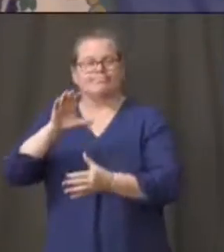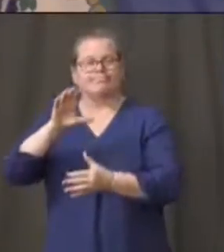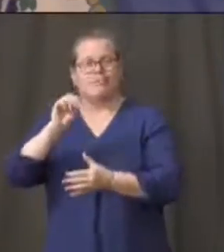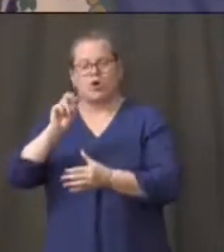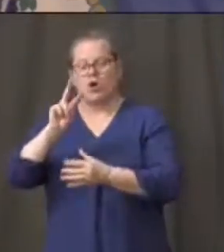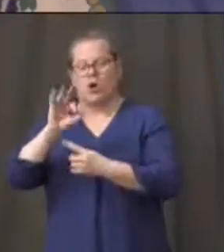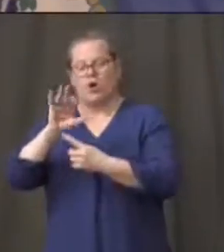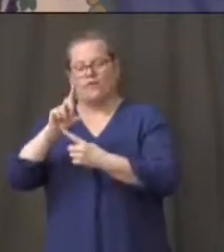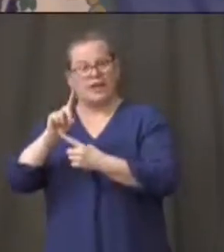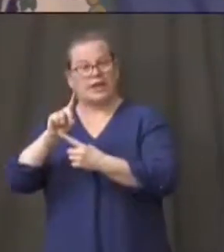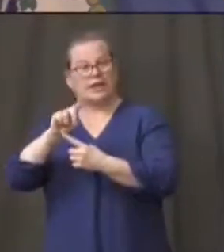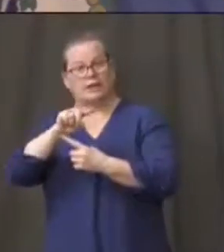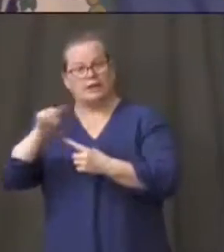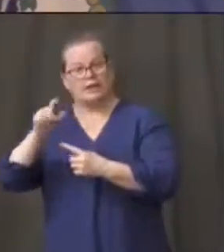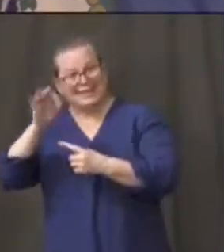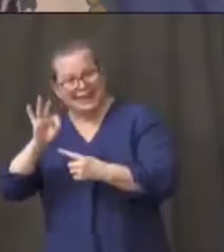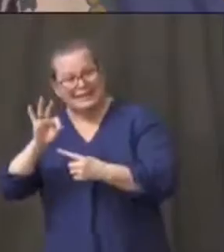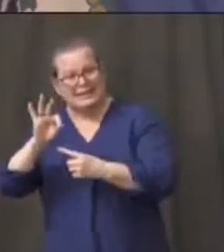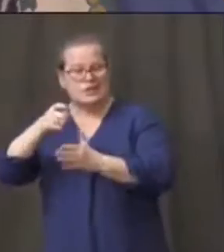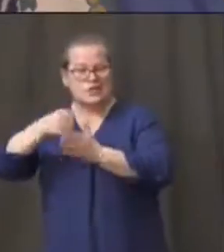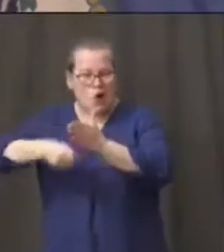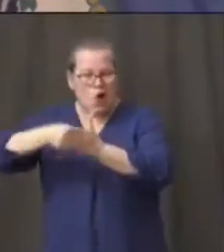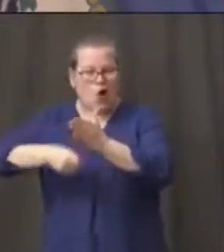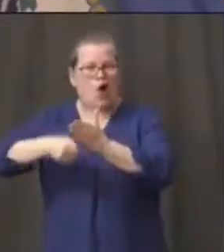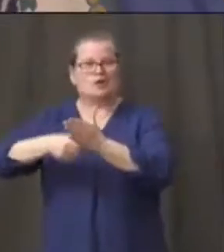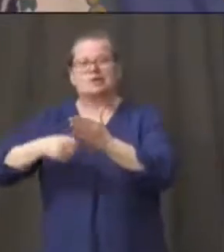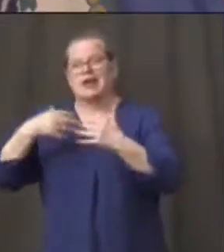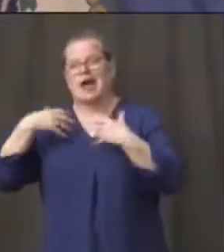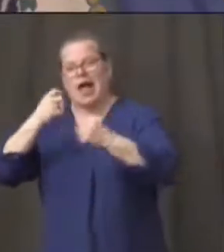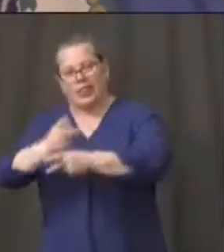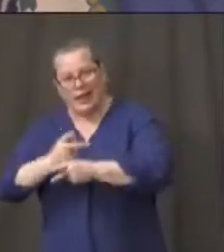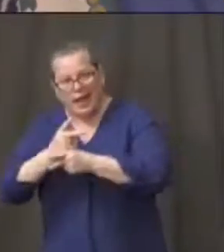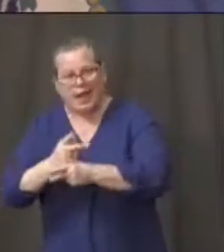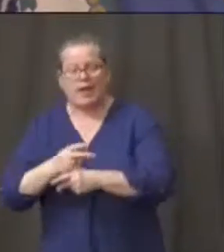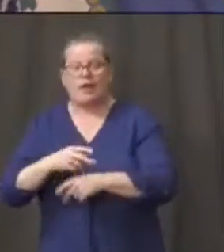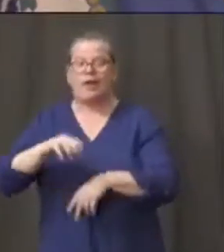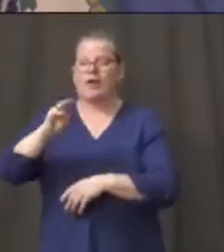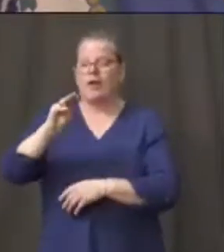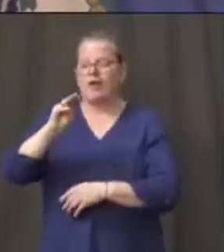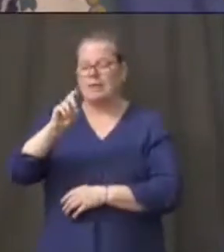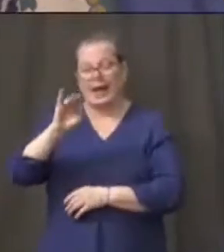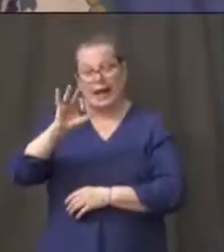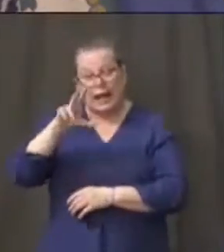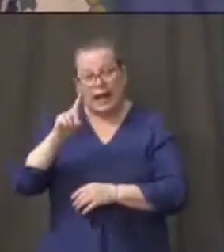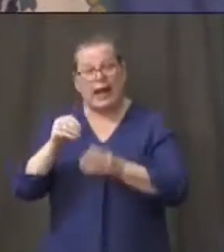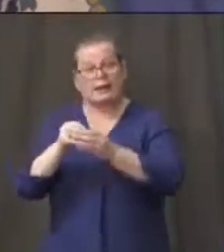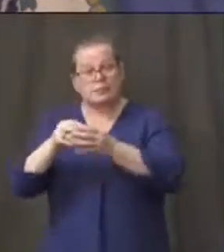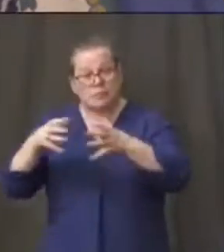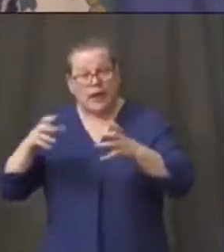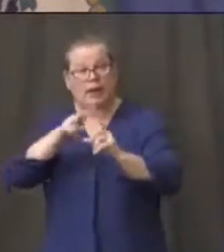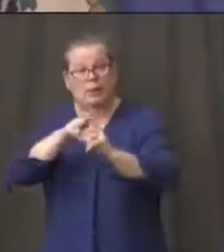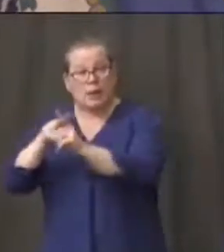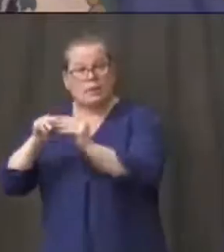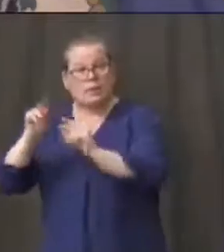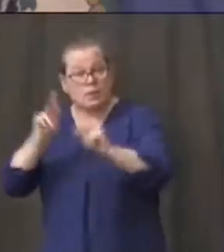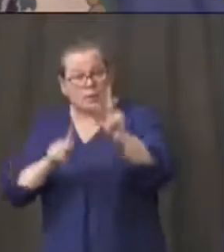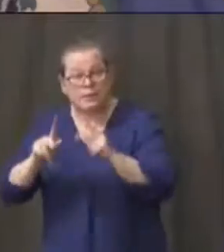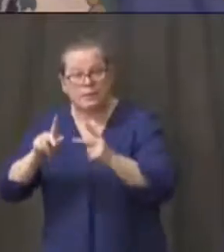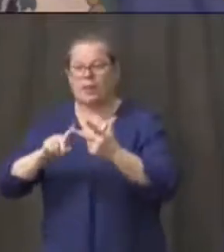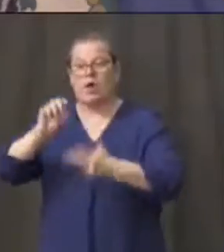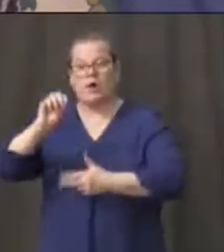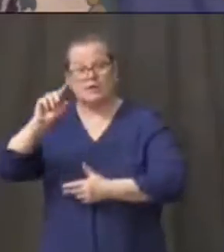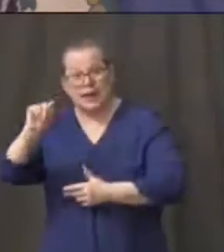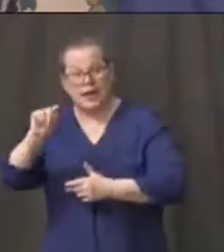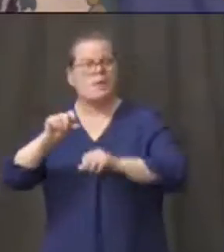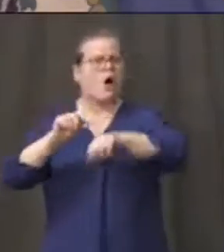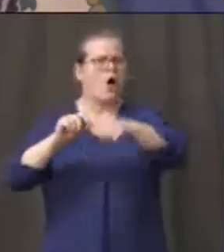-pays and expanded Medicaid and overtime. So while a lot of other states are in an incredibly tough cash squeeze,